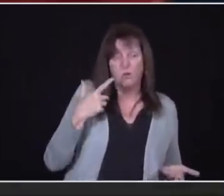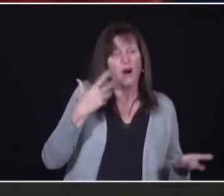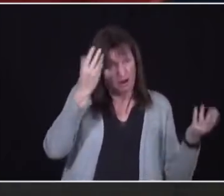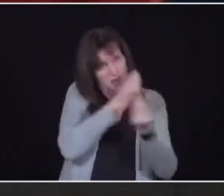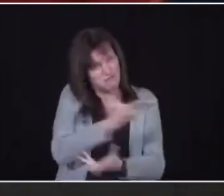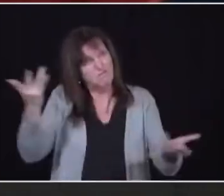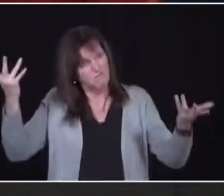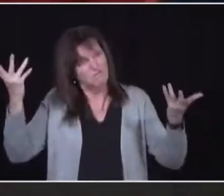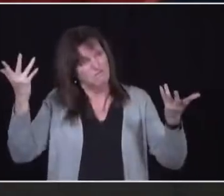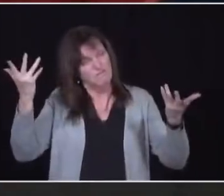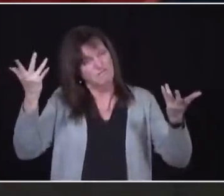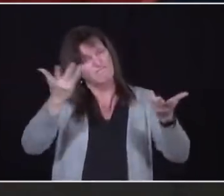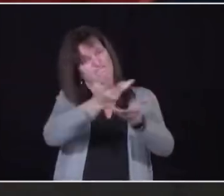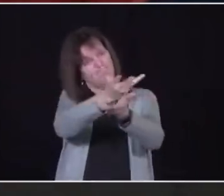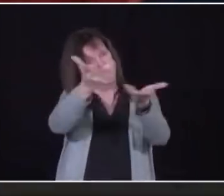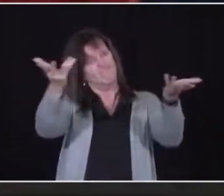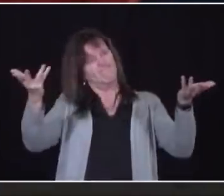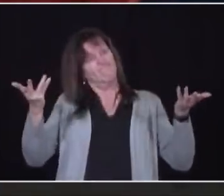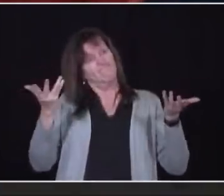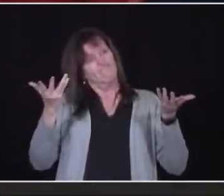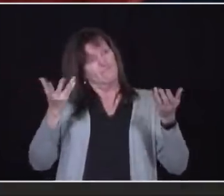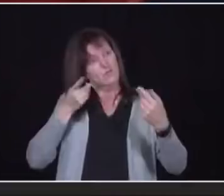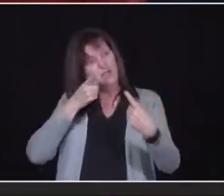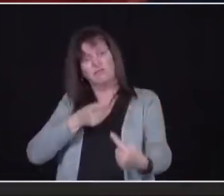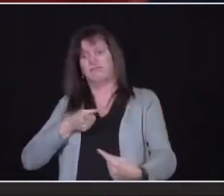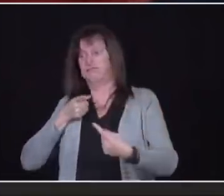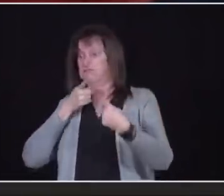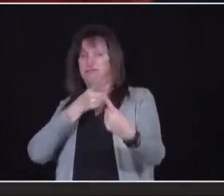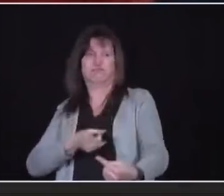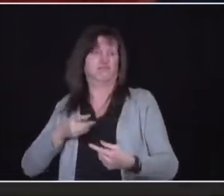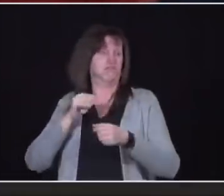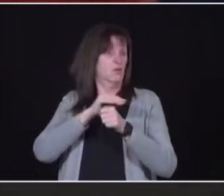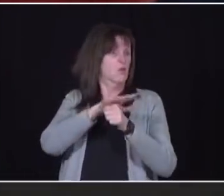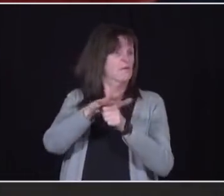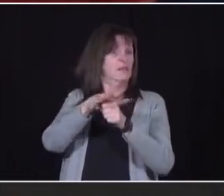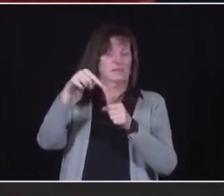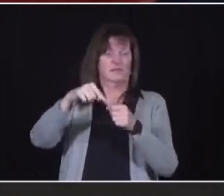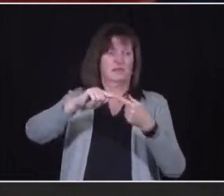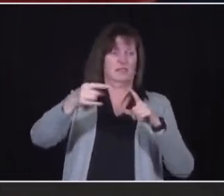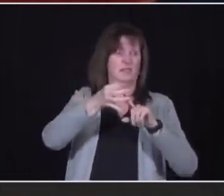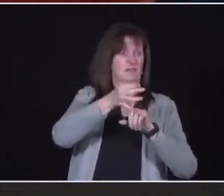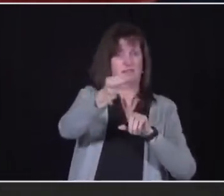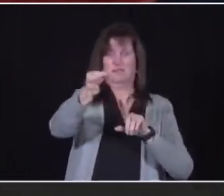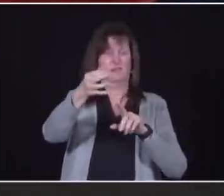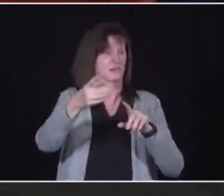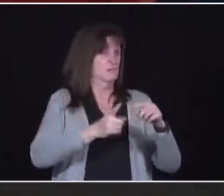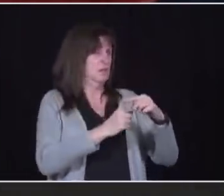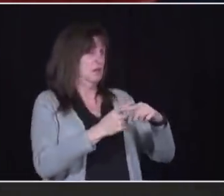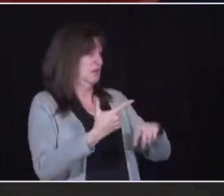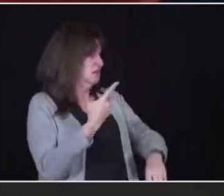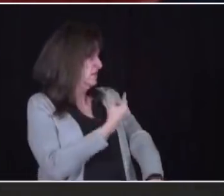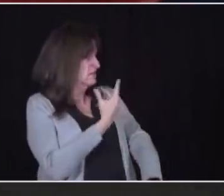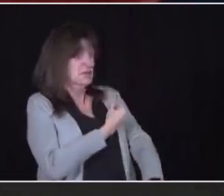we're losing the battle between the variants and vaccines. The pace of our vaccine supply